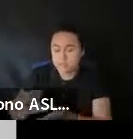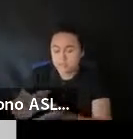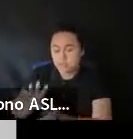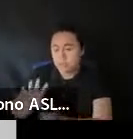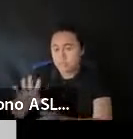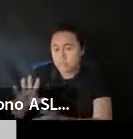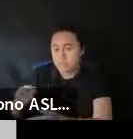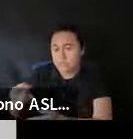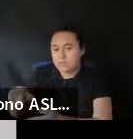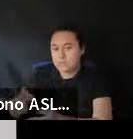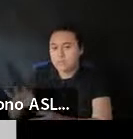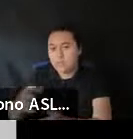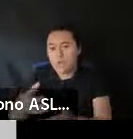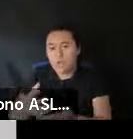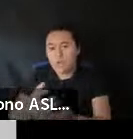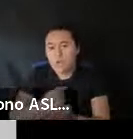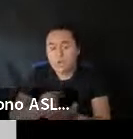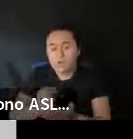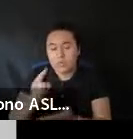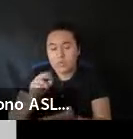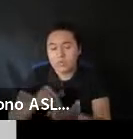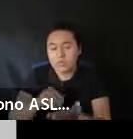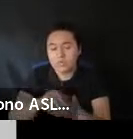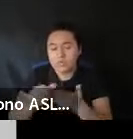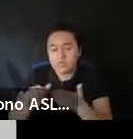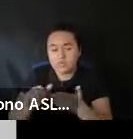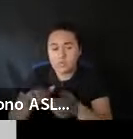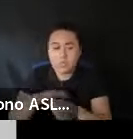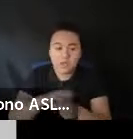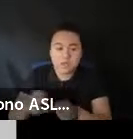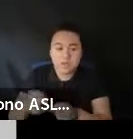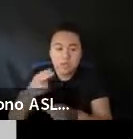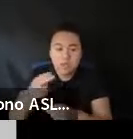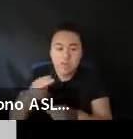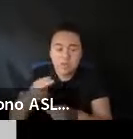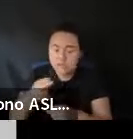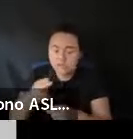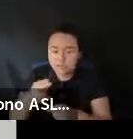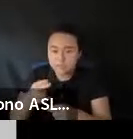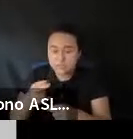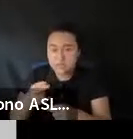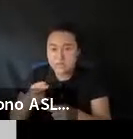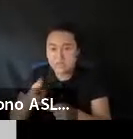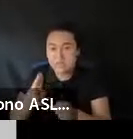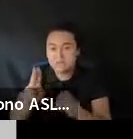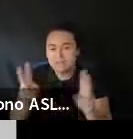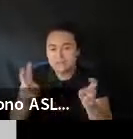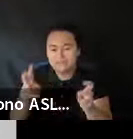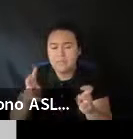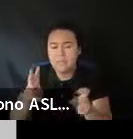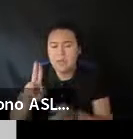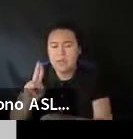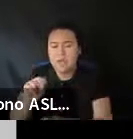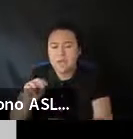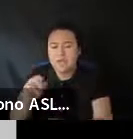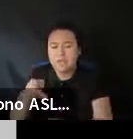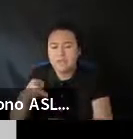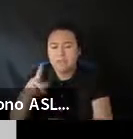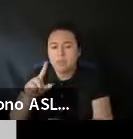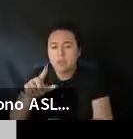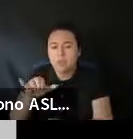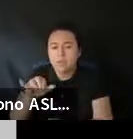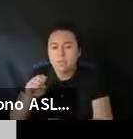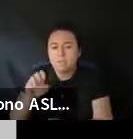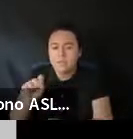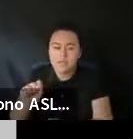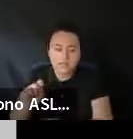at least $1,000. And they live in areas of high unemployment. So you know. We're. We're trying to promote. Hiring. Of. Illinois residents.